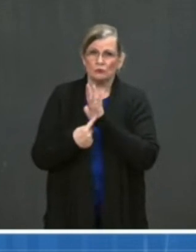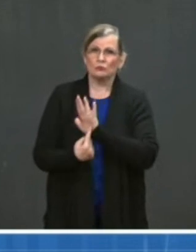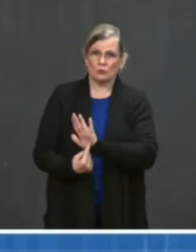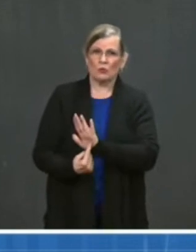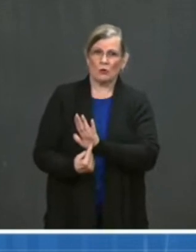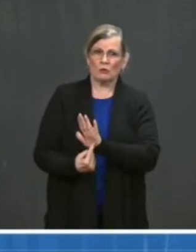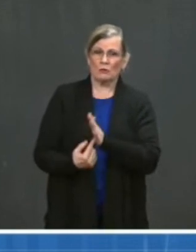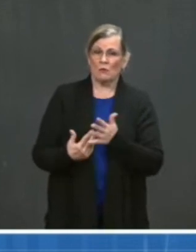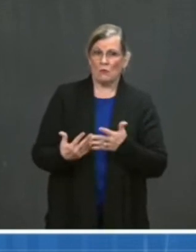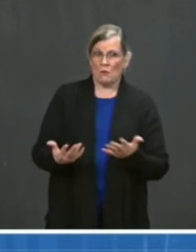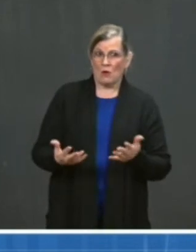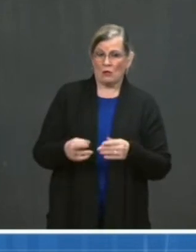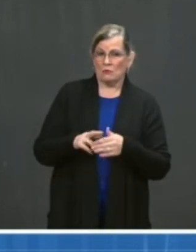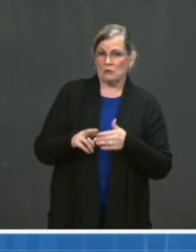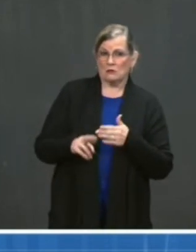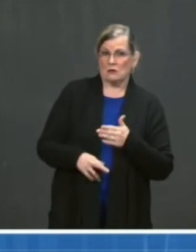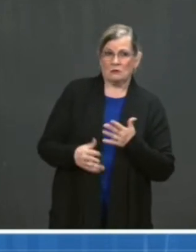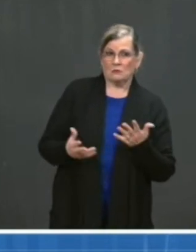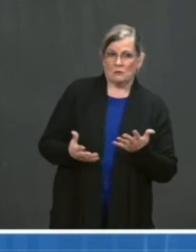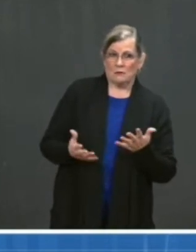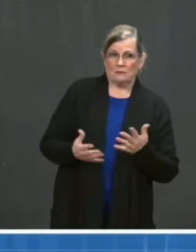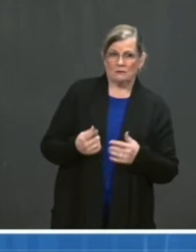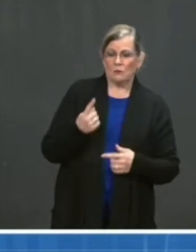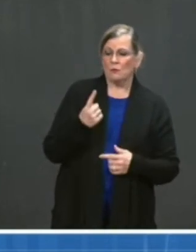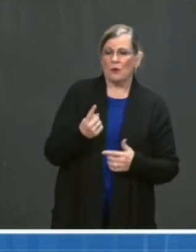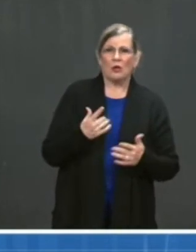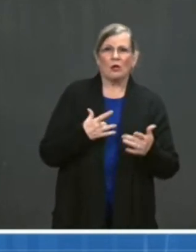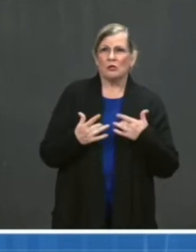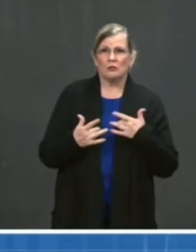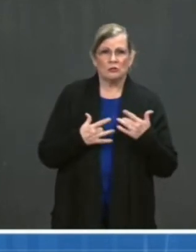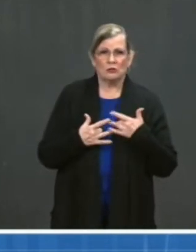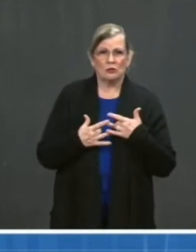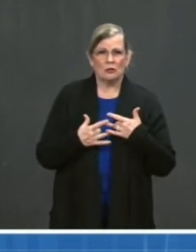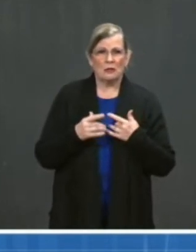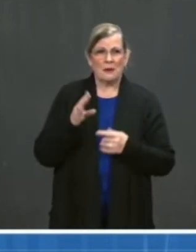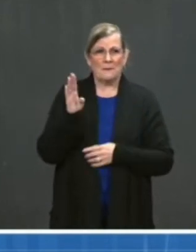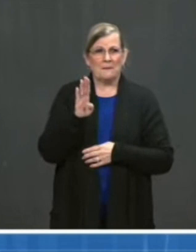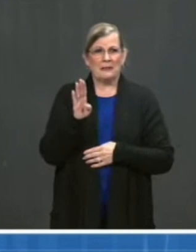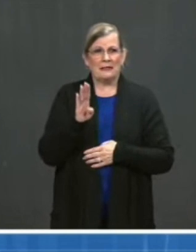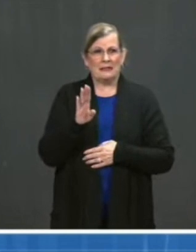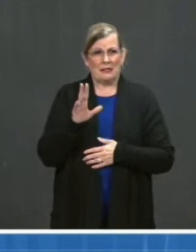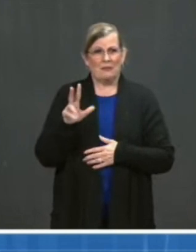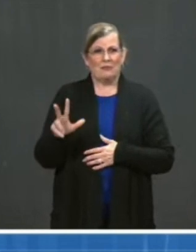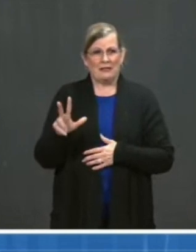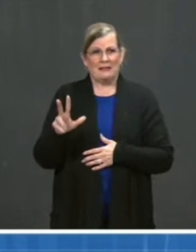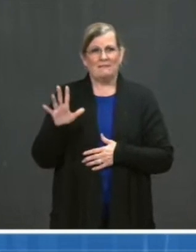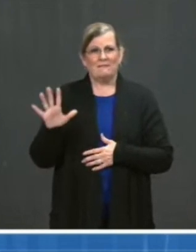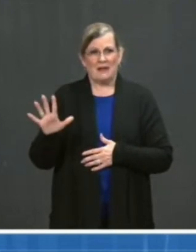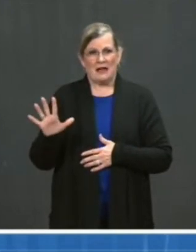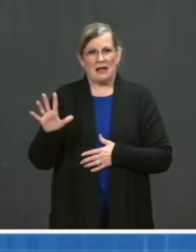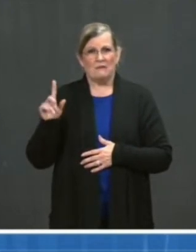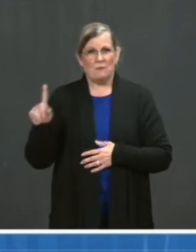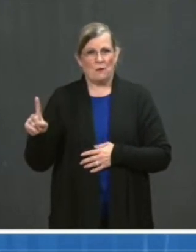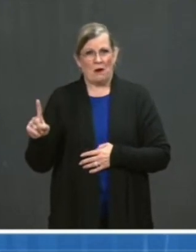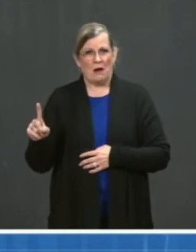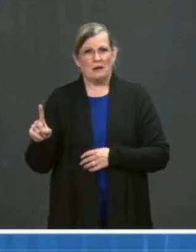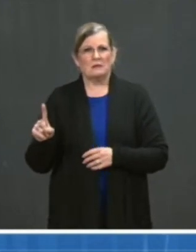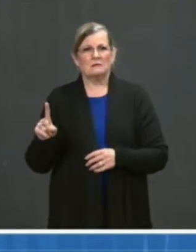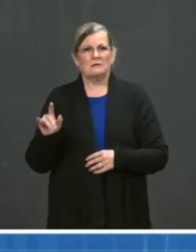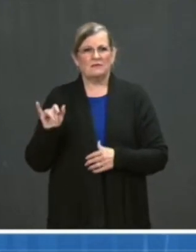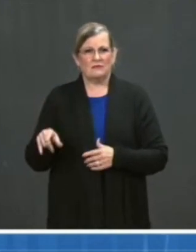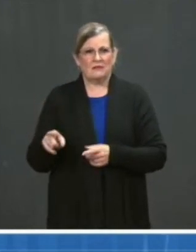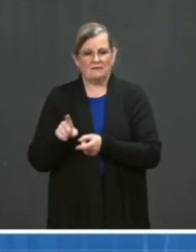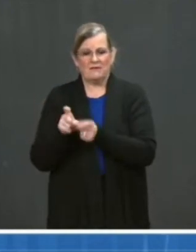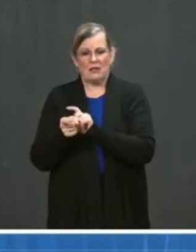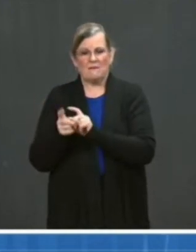troublesome B.1.351 South African variant that there were six cases in the placebo